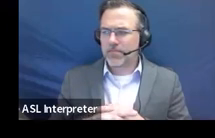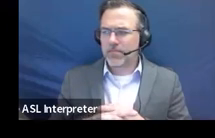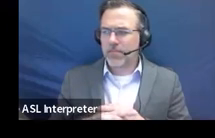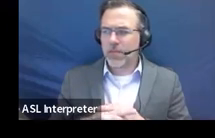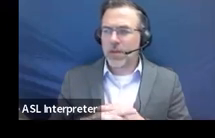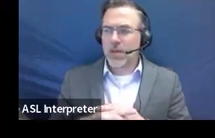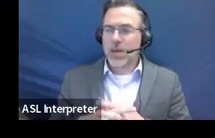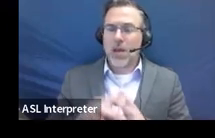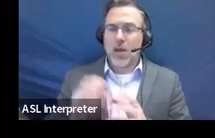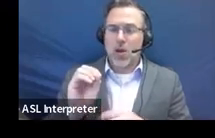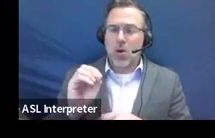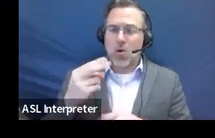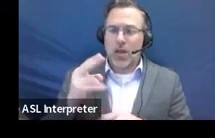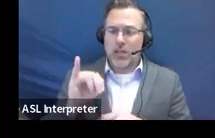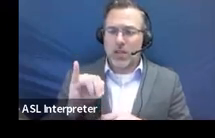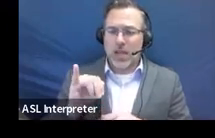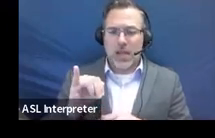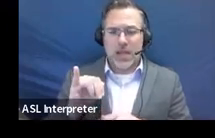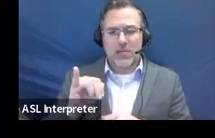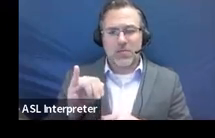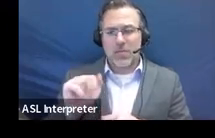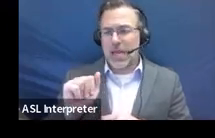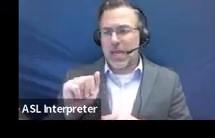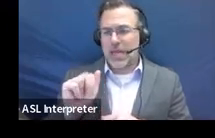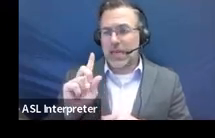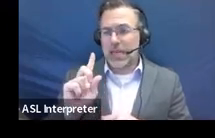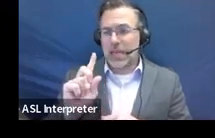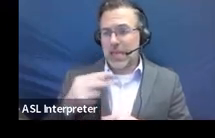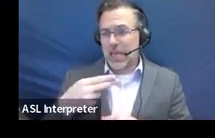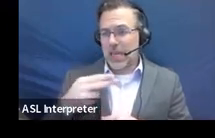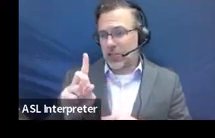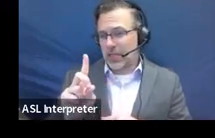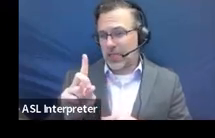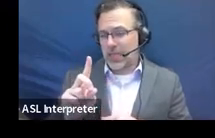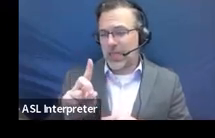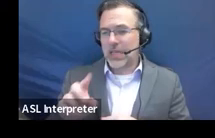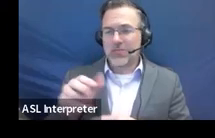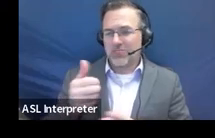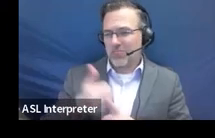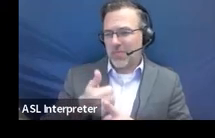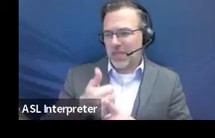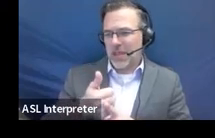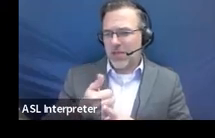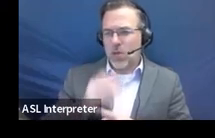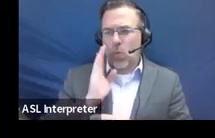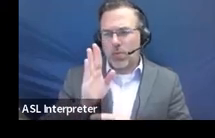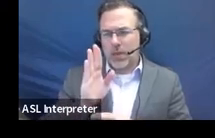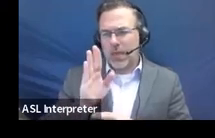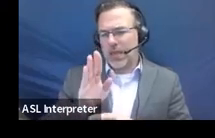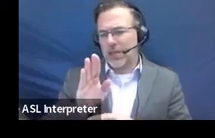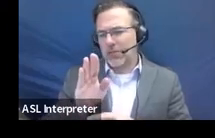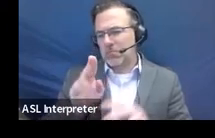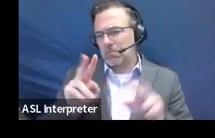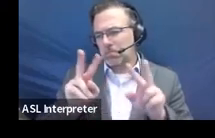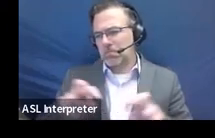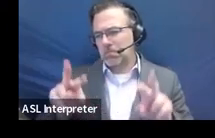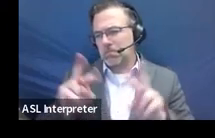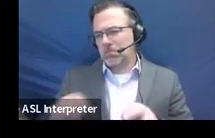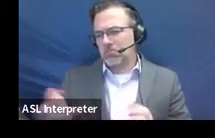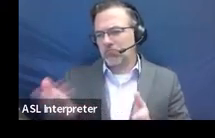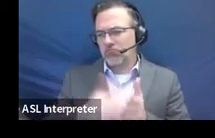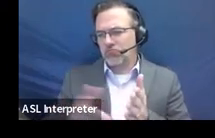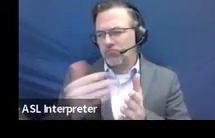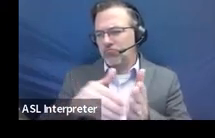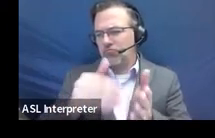ADHD, that that would be reassessed naturally. But I mean, that's really an IEP team decision,